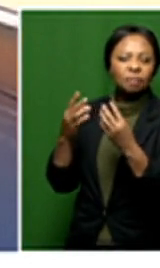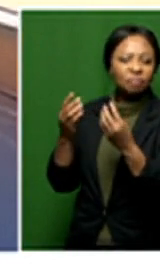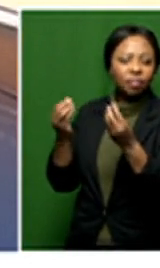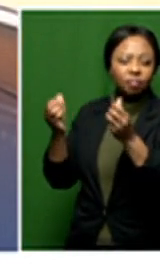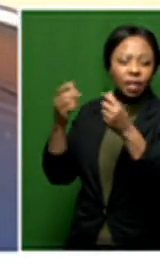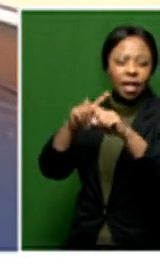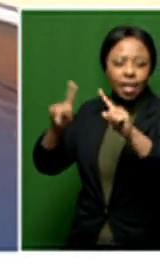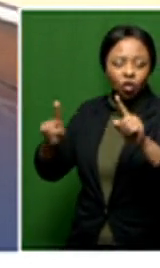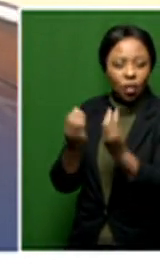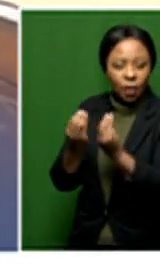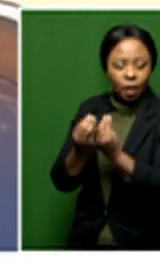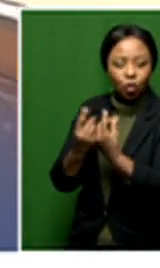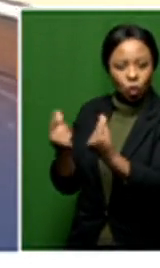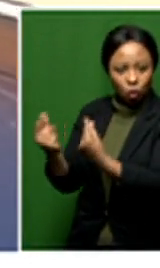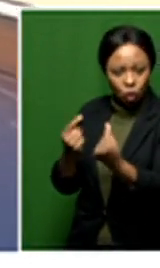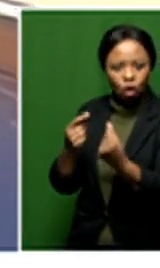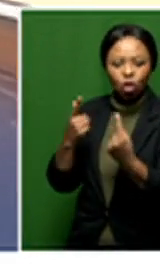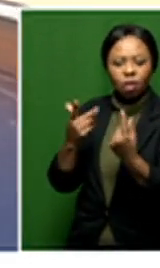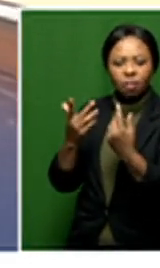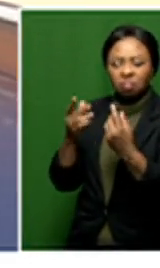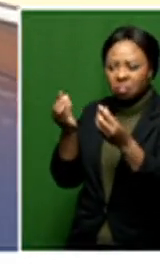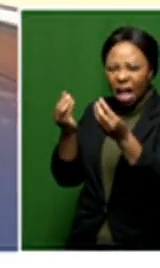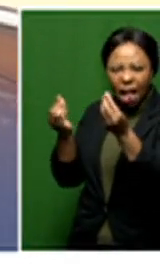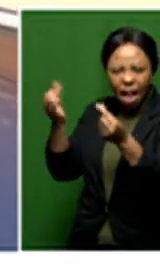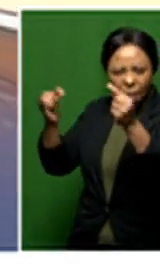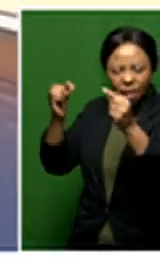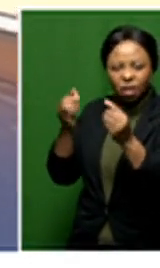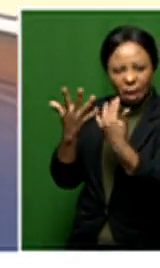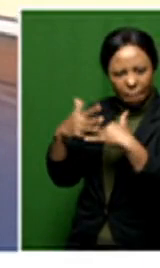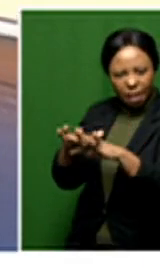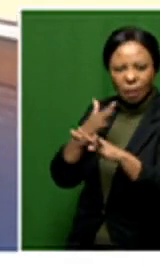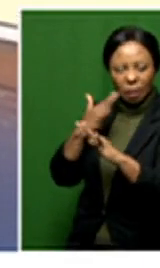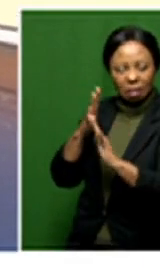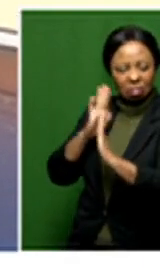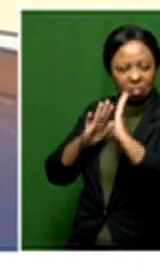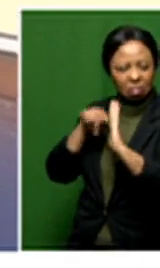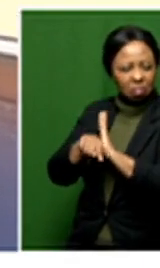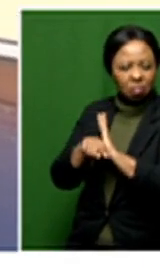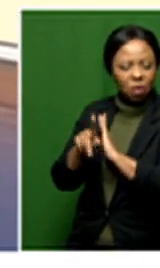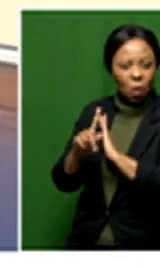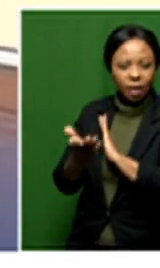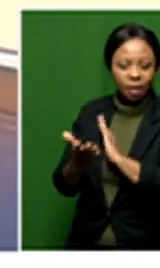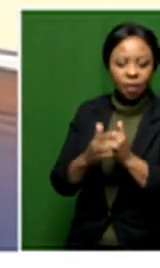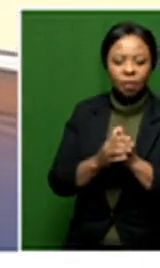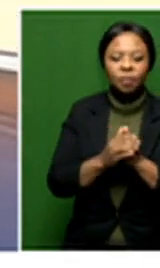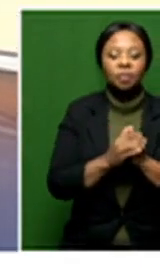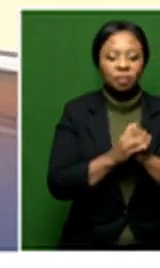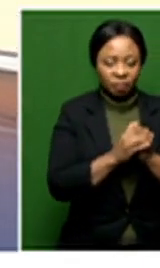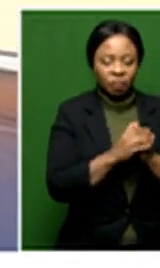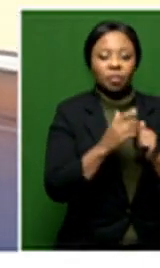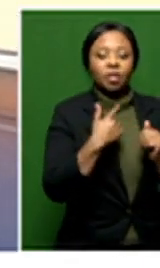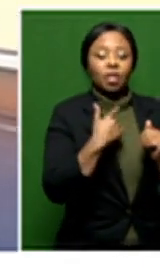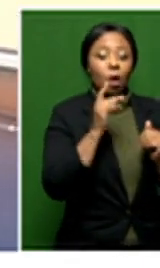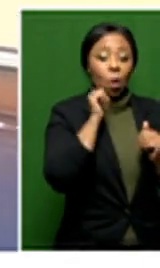extend the canvas and mix different elements together. Speak to us more about this. Well, that started when I was still